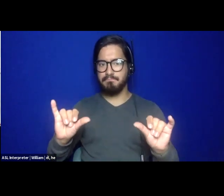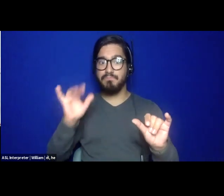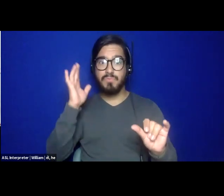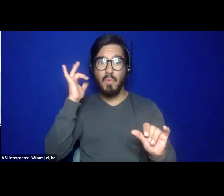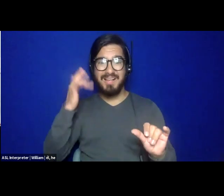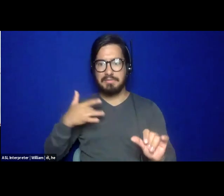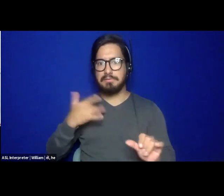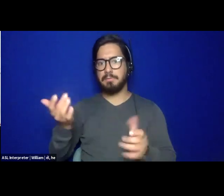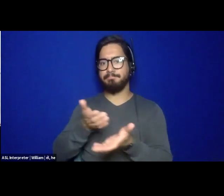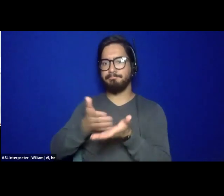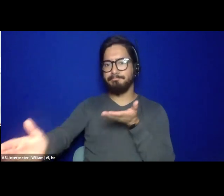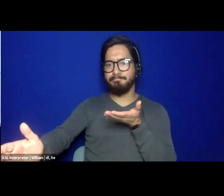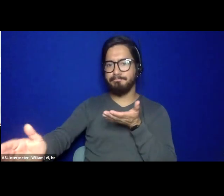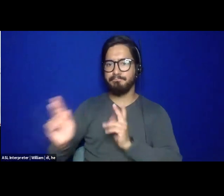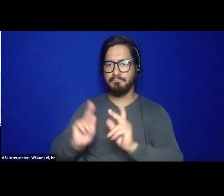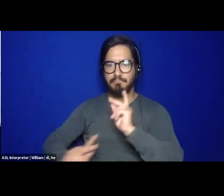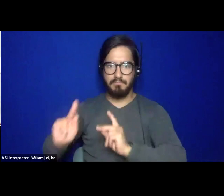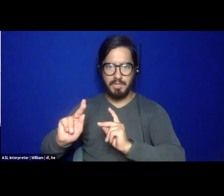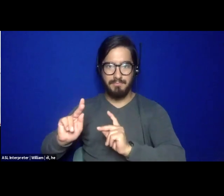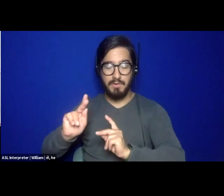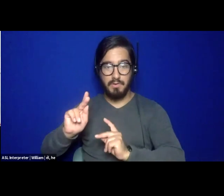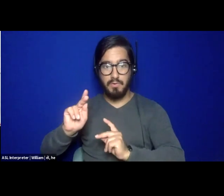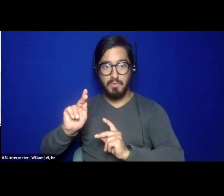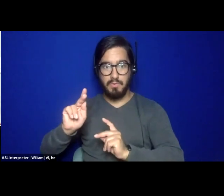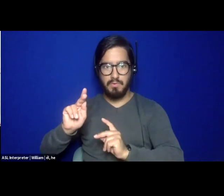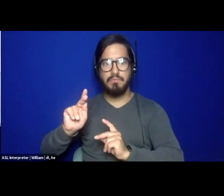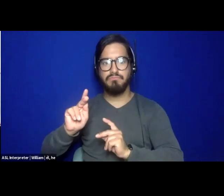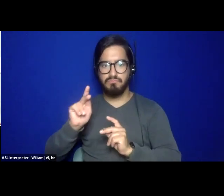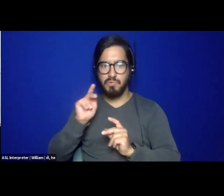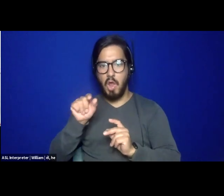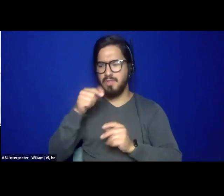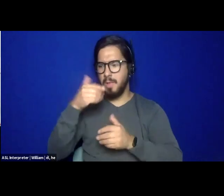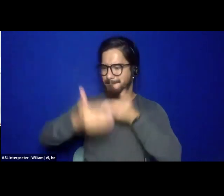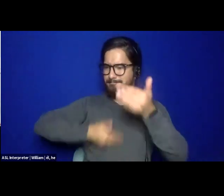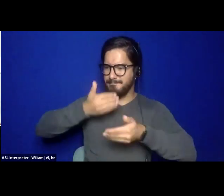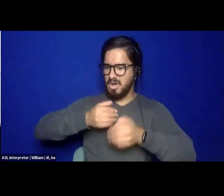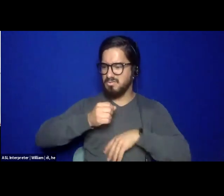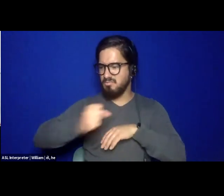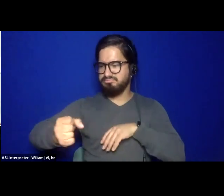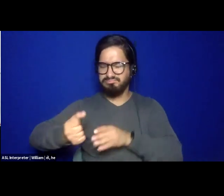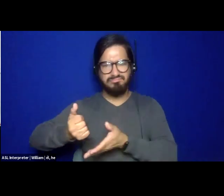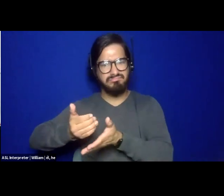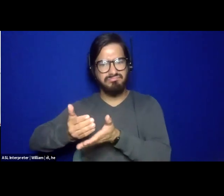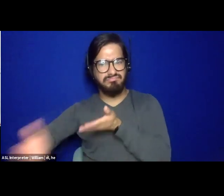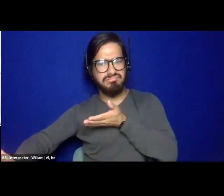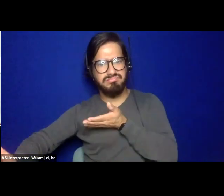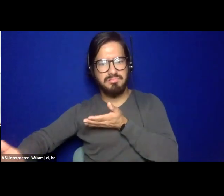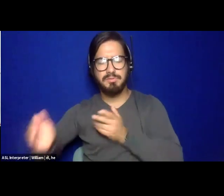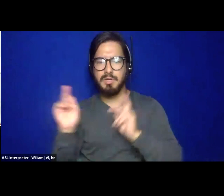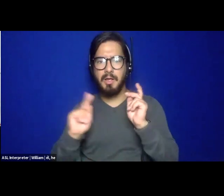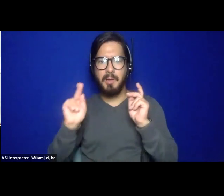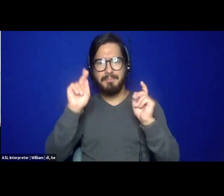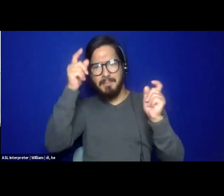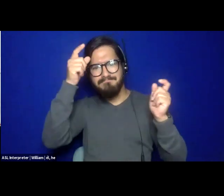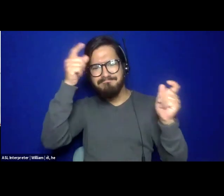out or, or, or, locks people up, lock people out of the, of the process. mean, brilliant minds, people with lived experience,